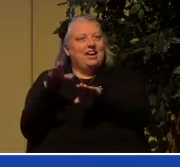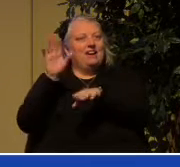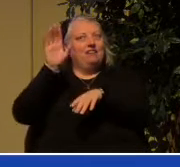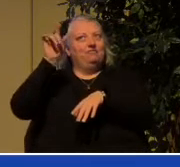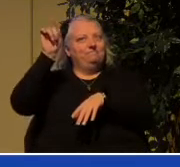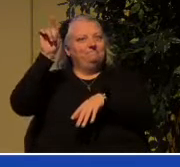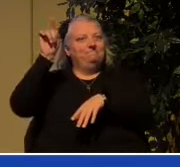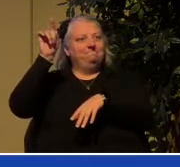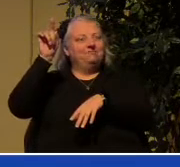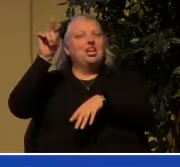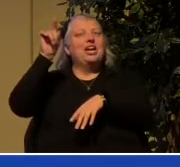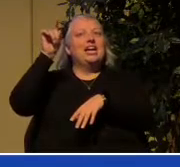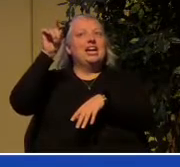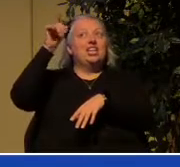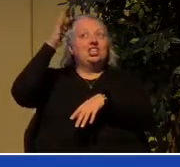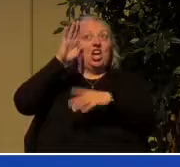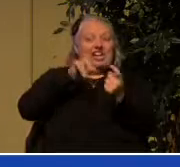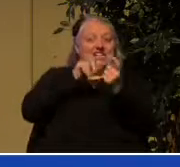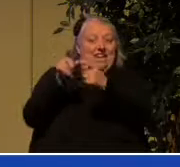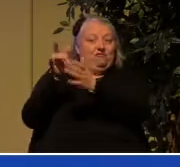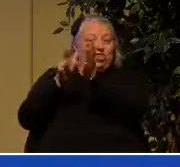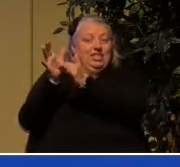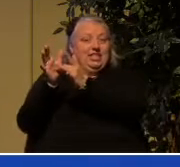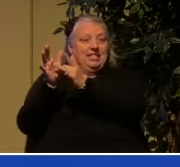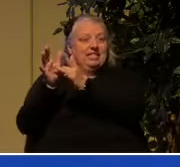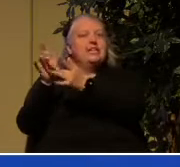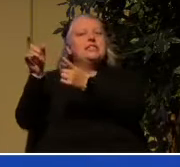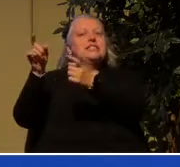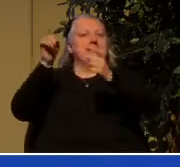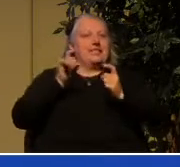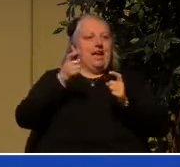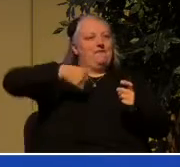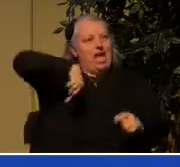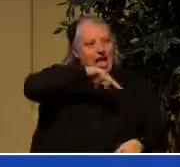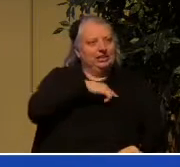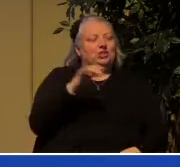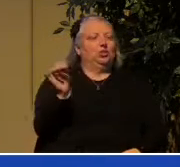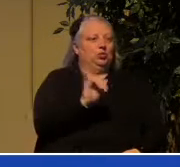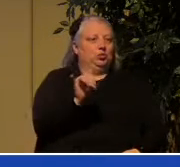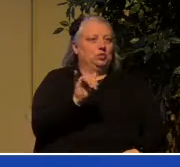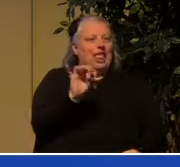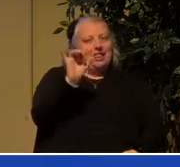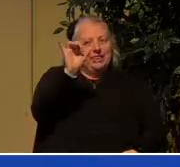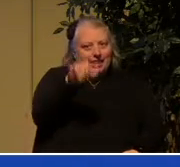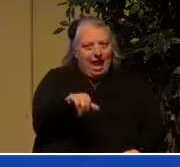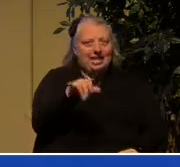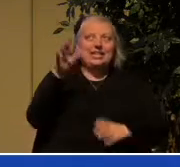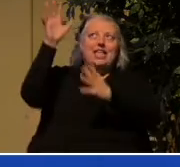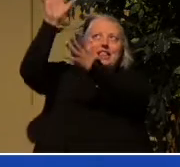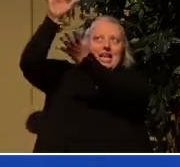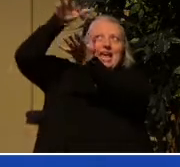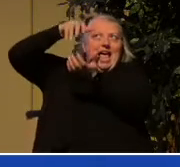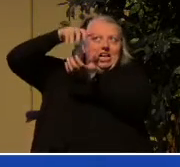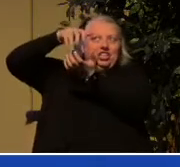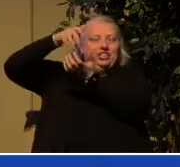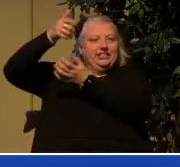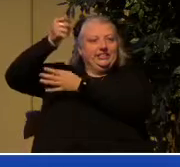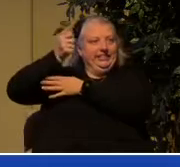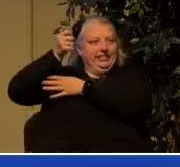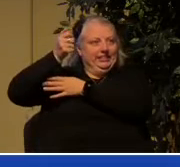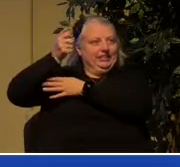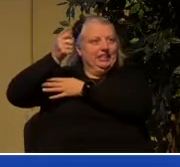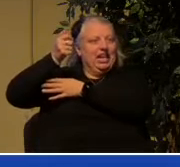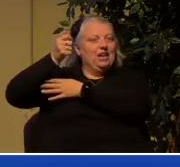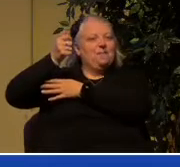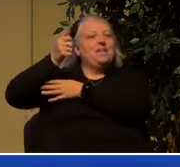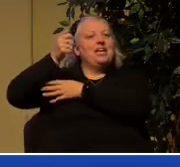That's what Paul says in the verse that we're looking at. That's the inheritance that has kept God's